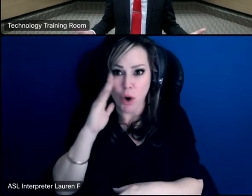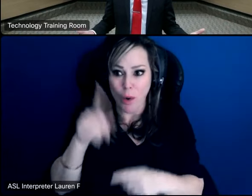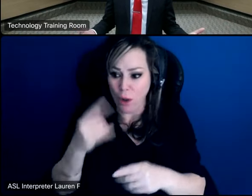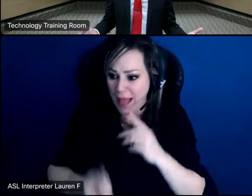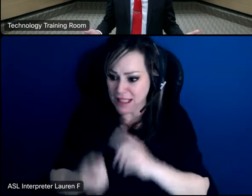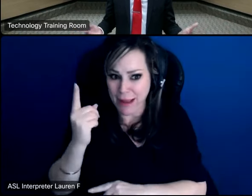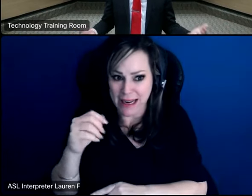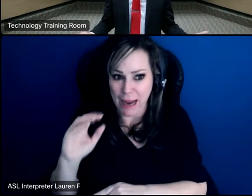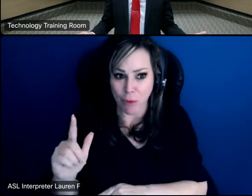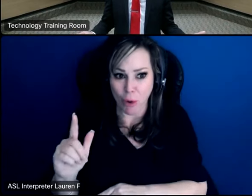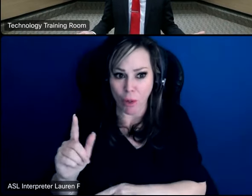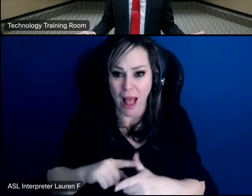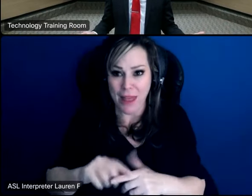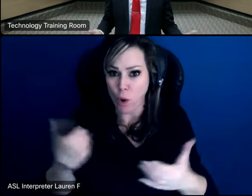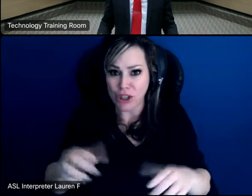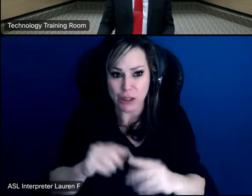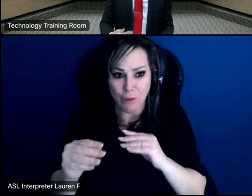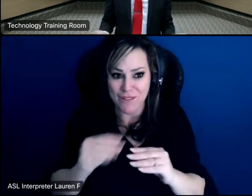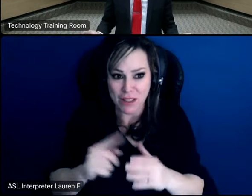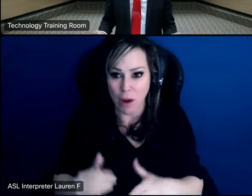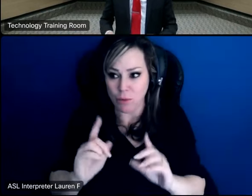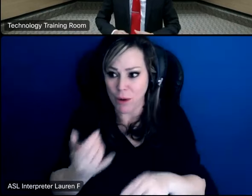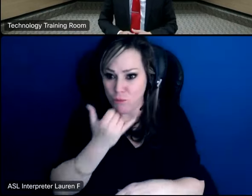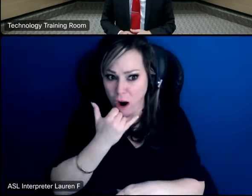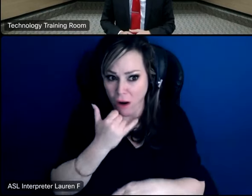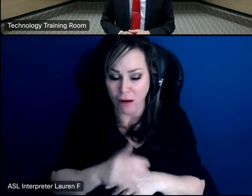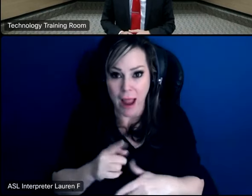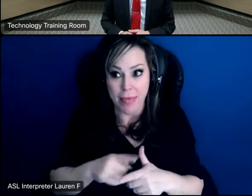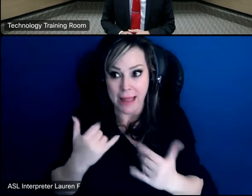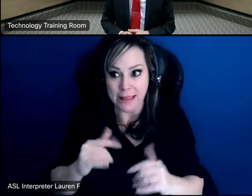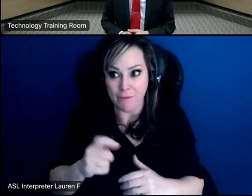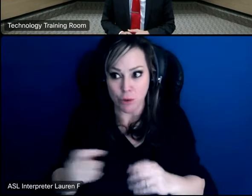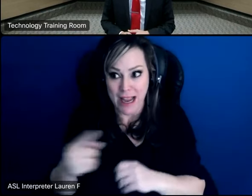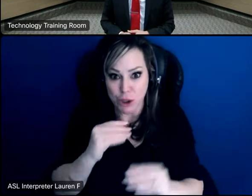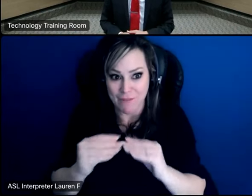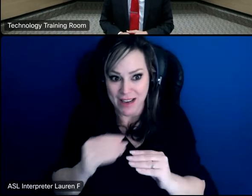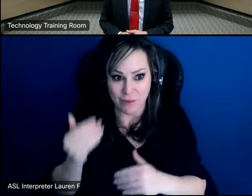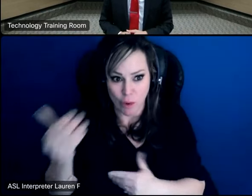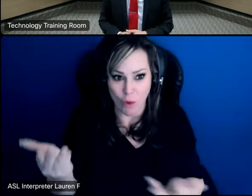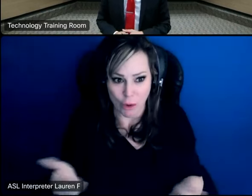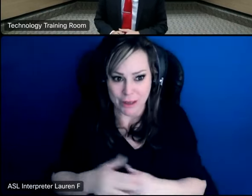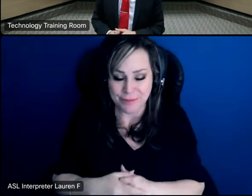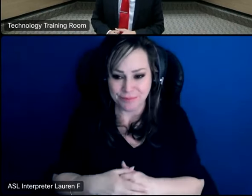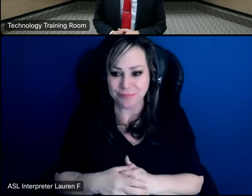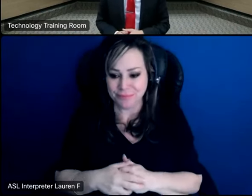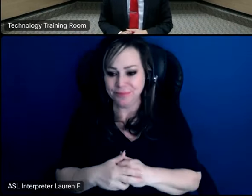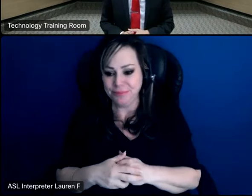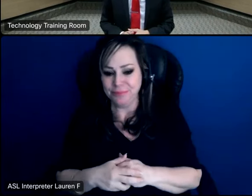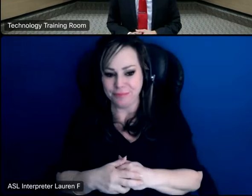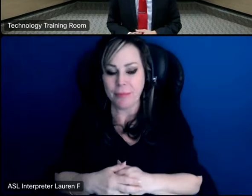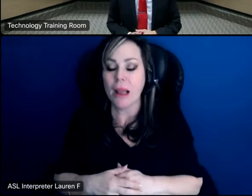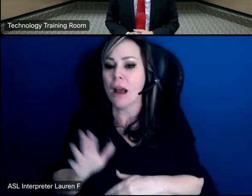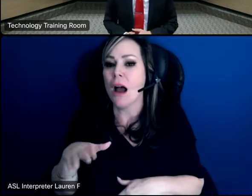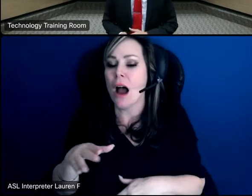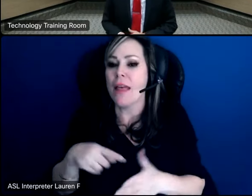april and you have no chance to fix it and we have to fix it for the next year moving forward dr